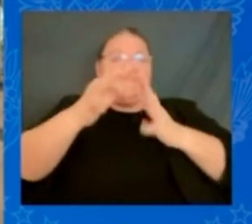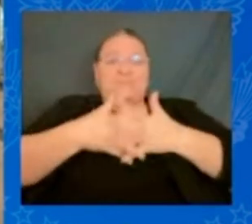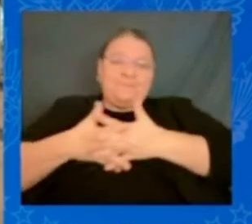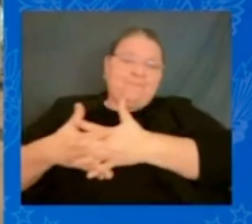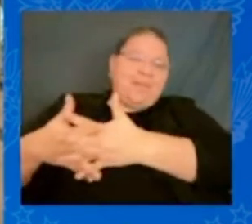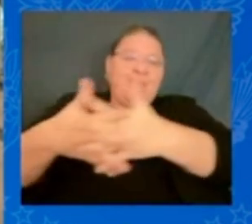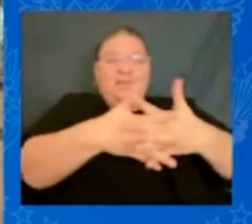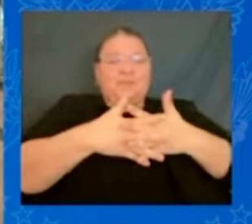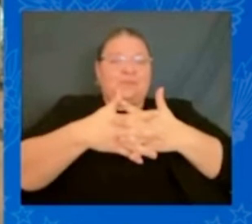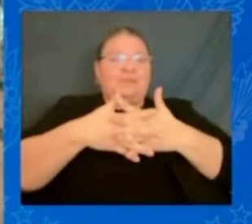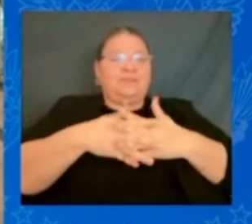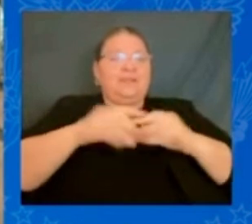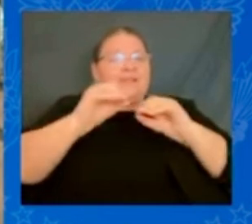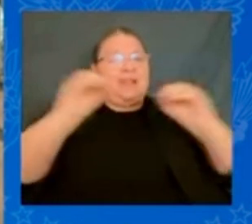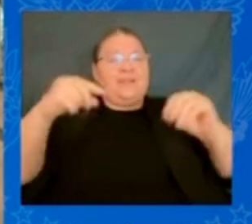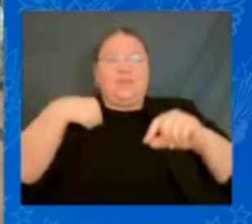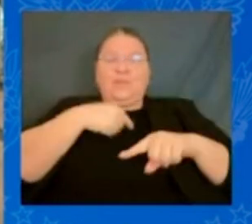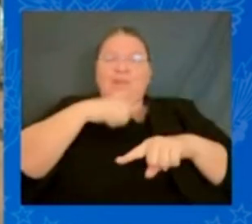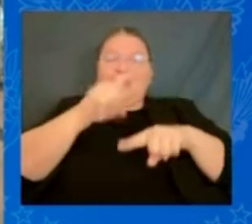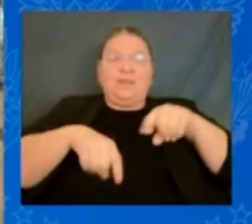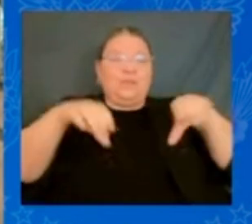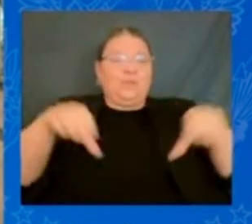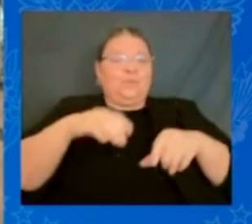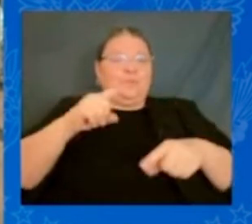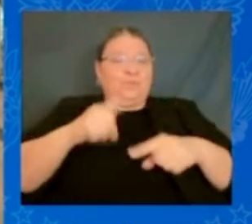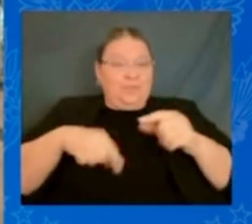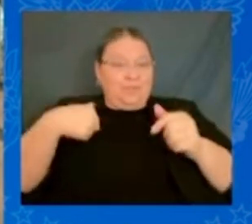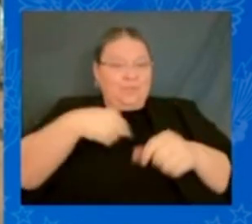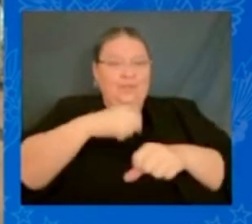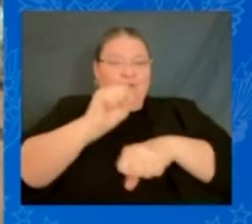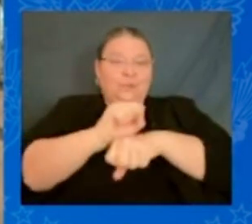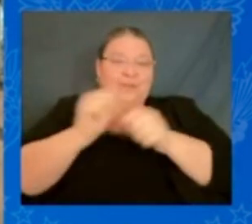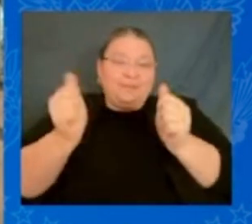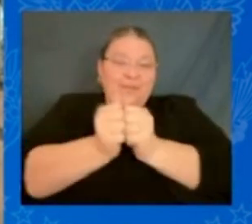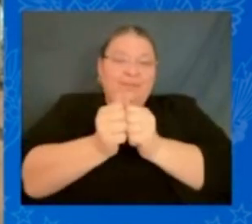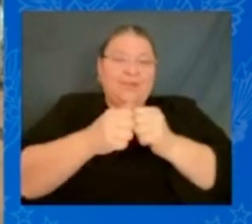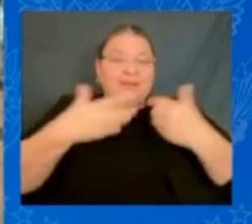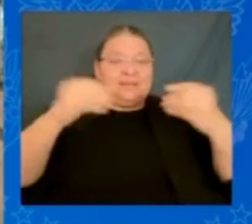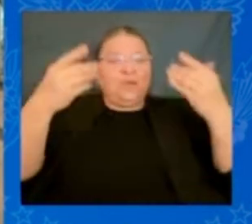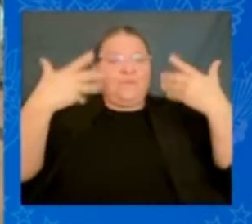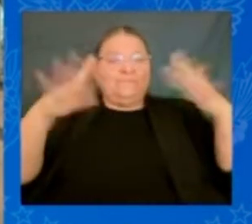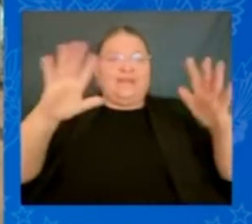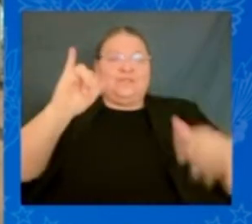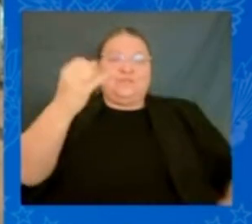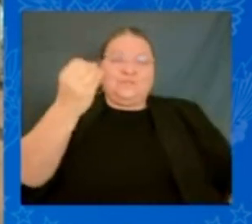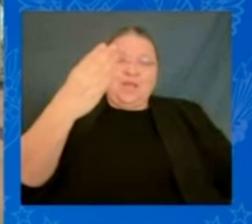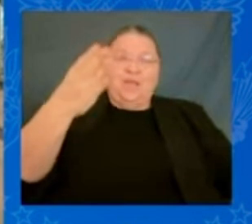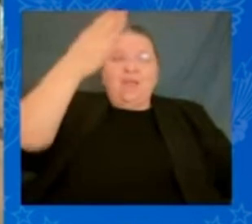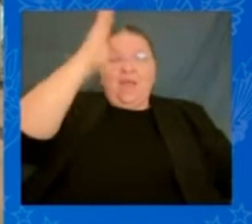together. So let's go and finish the job. God bless you all and may God bless our troops.